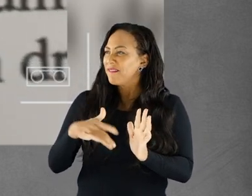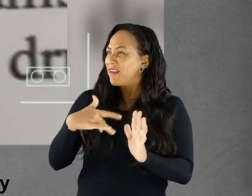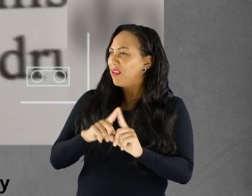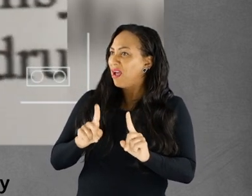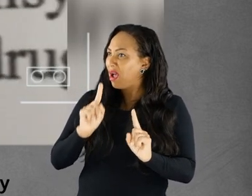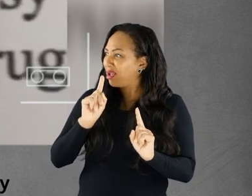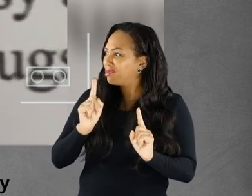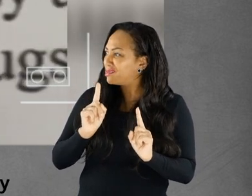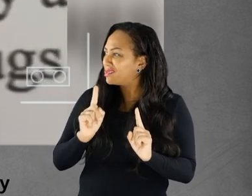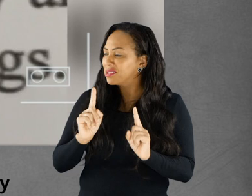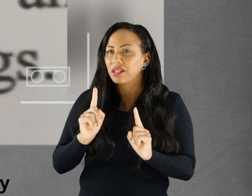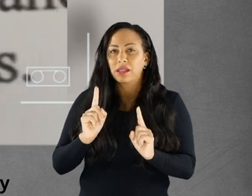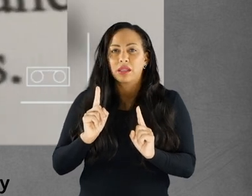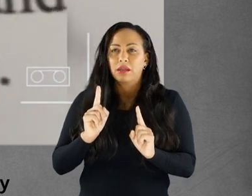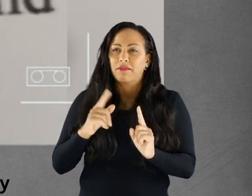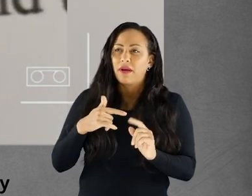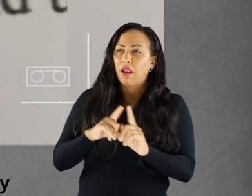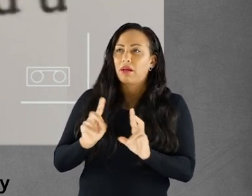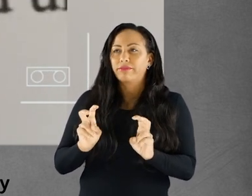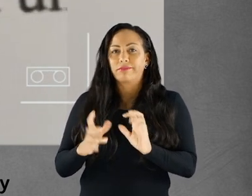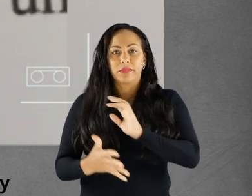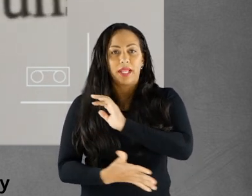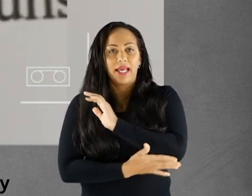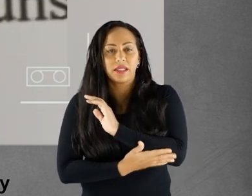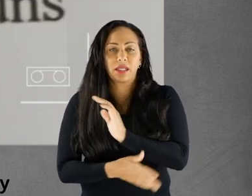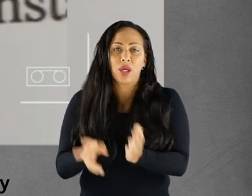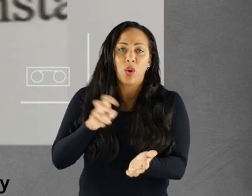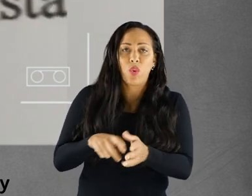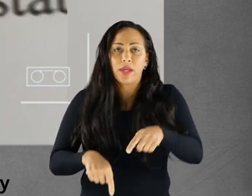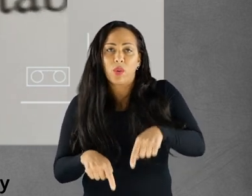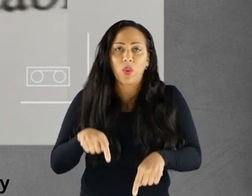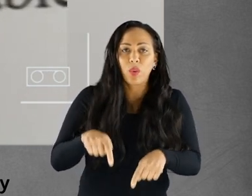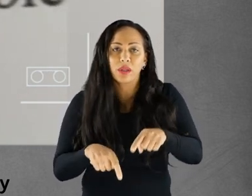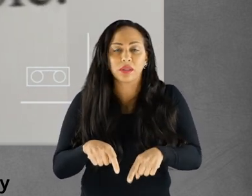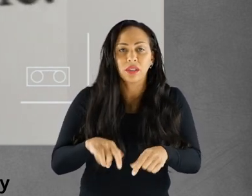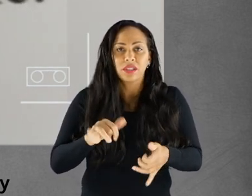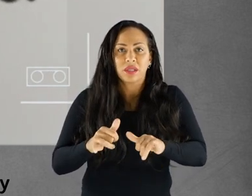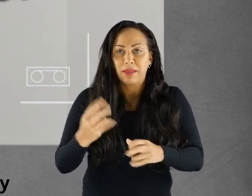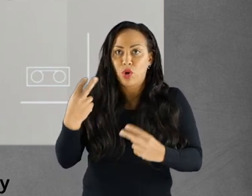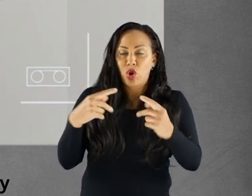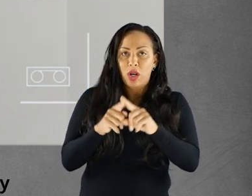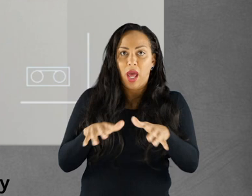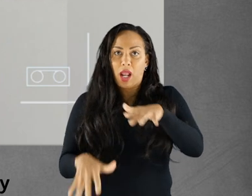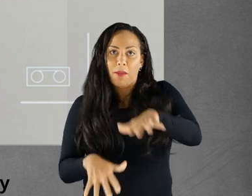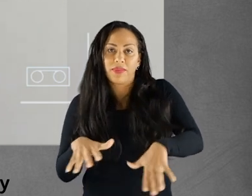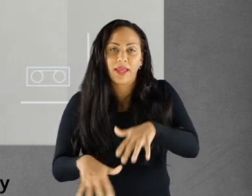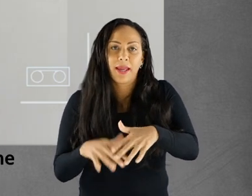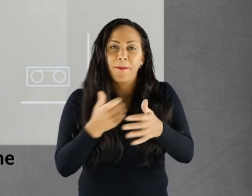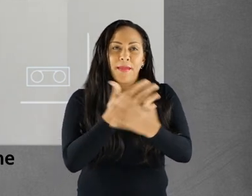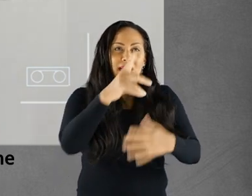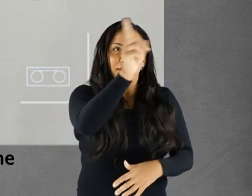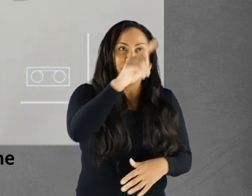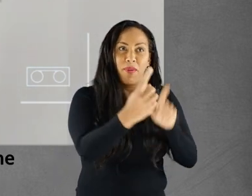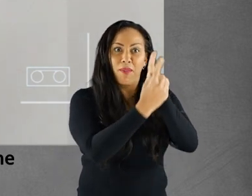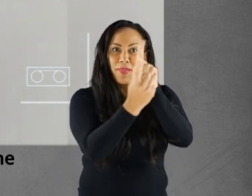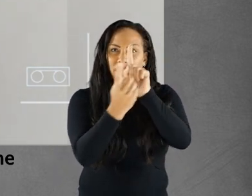things. It just made her feel like she was not able. Making her somewhat lazy. She walked awkwardly, appearing very clumsy and